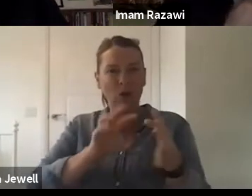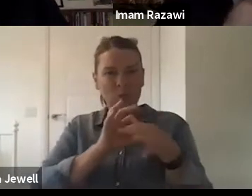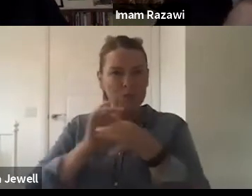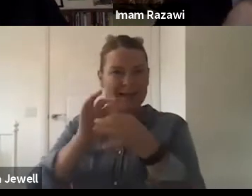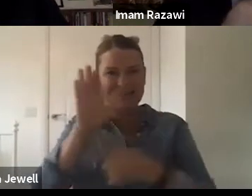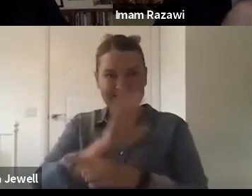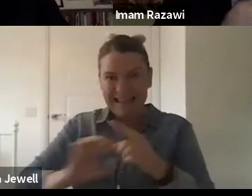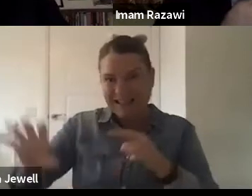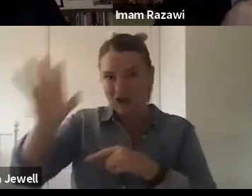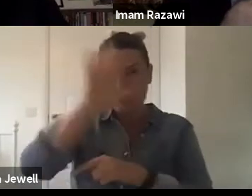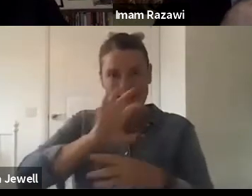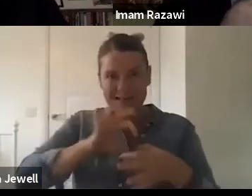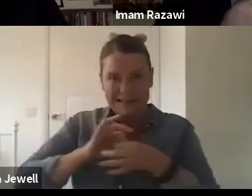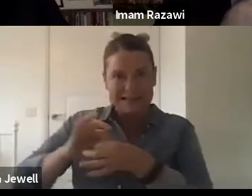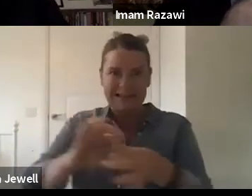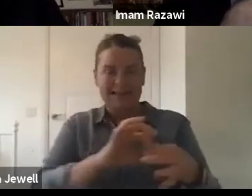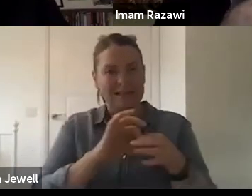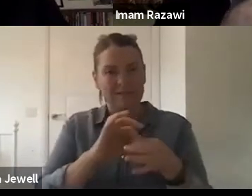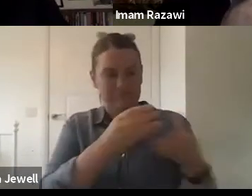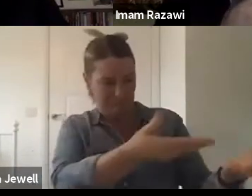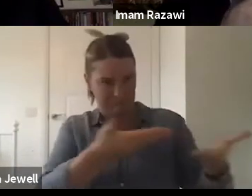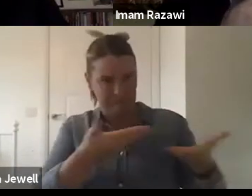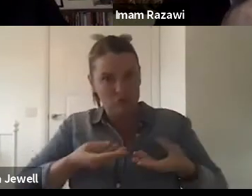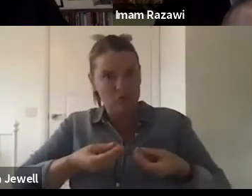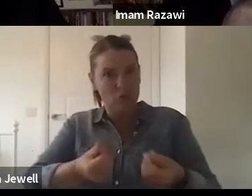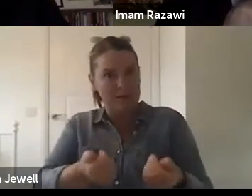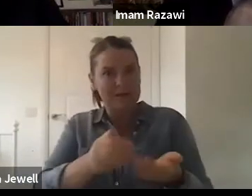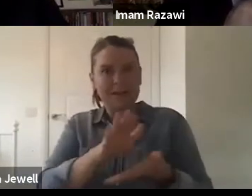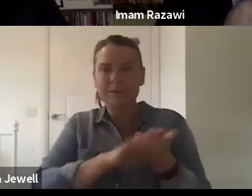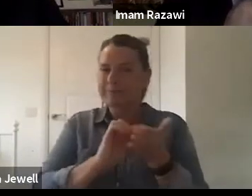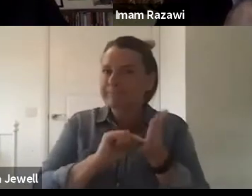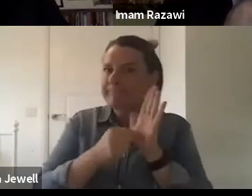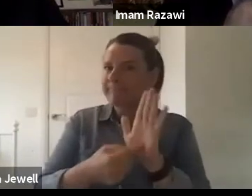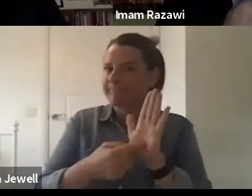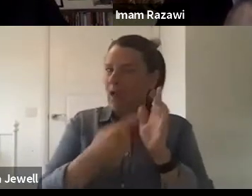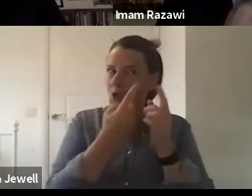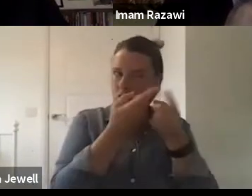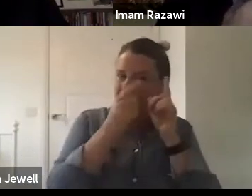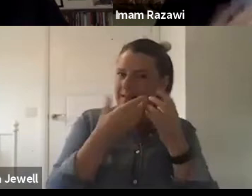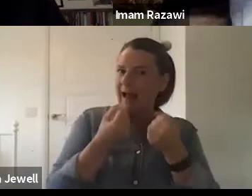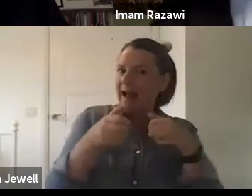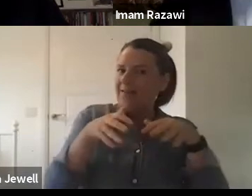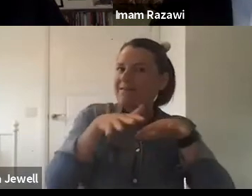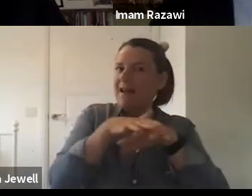networks. And then to showcase those networks to people who require either funding. So to give you an example, in Africa,